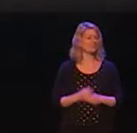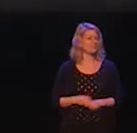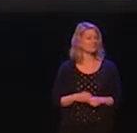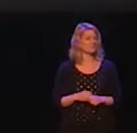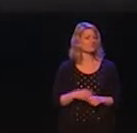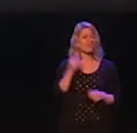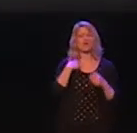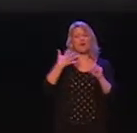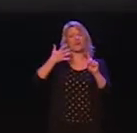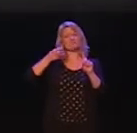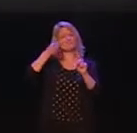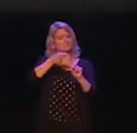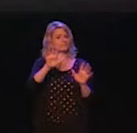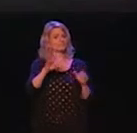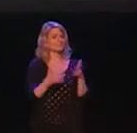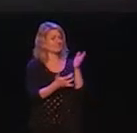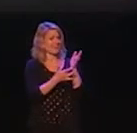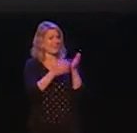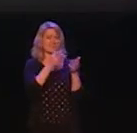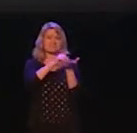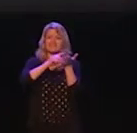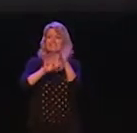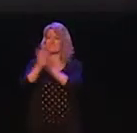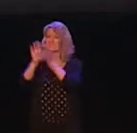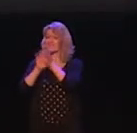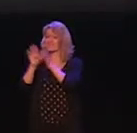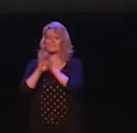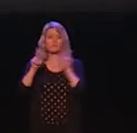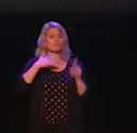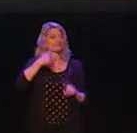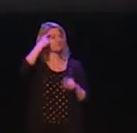So what we learn by looking at deaf people can benefit the world.